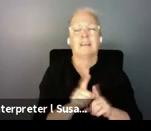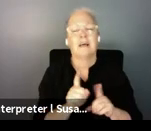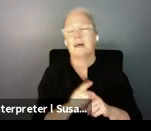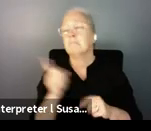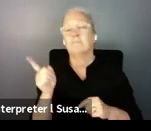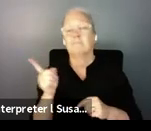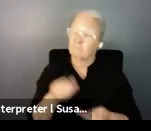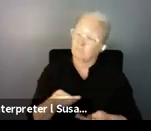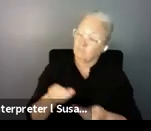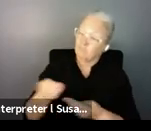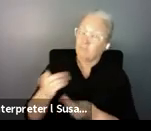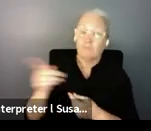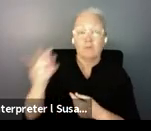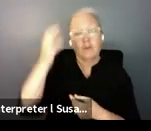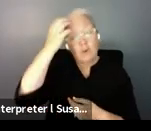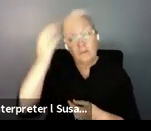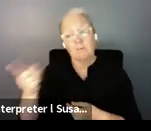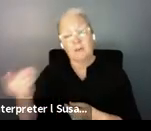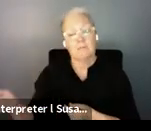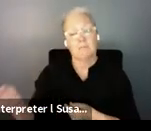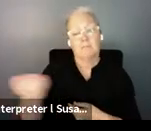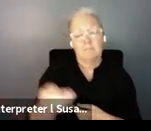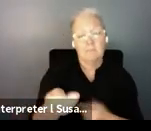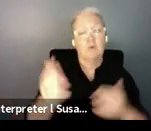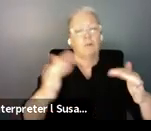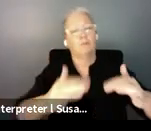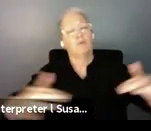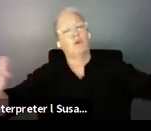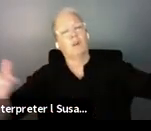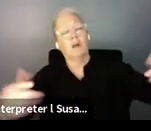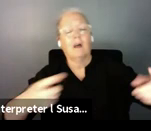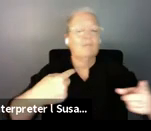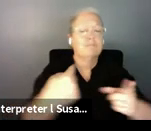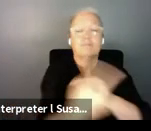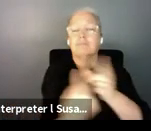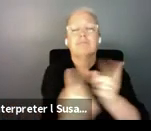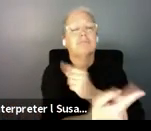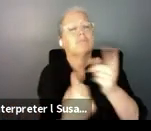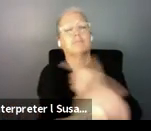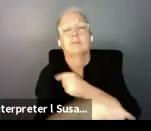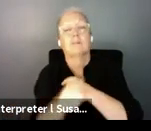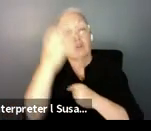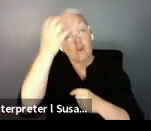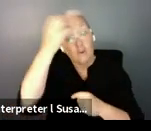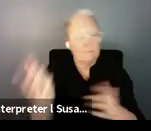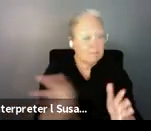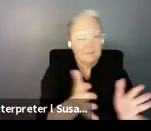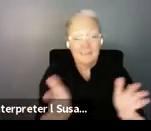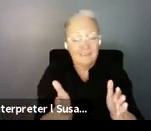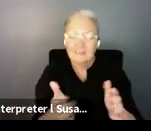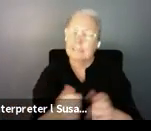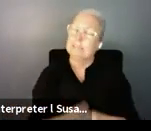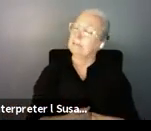for the coming year, coming fiscal fiscal year, especially social services, it is very rare that you can you can see